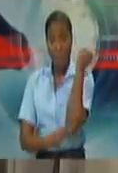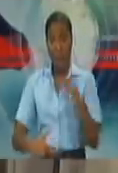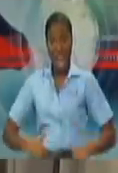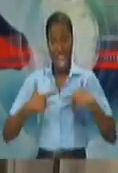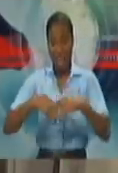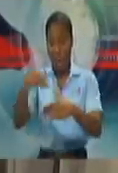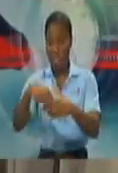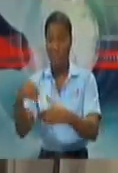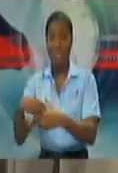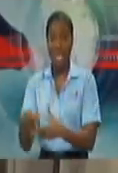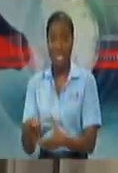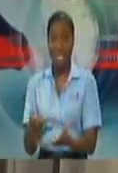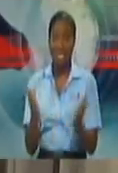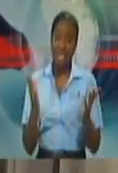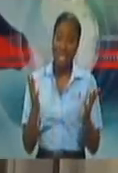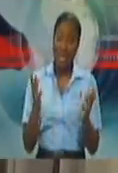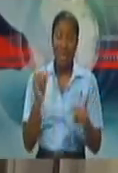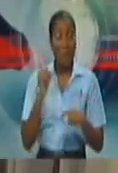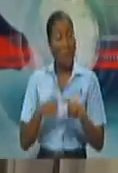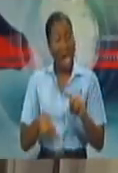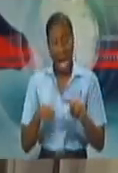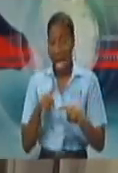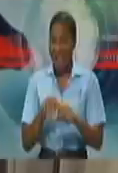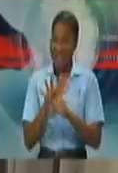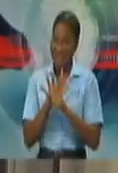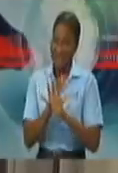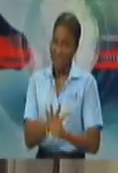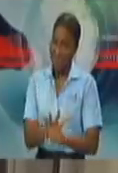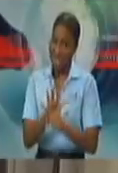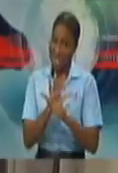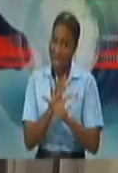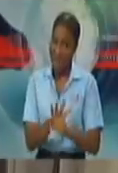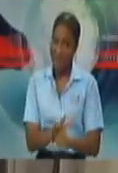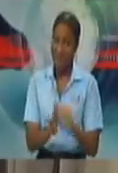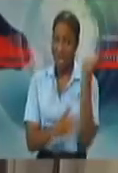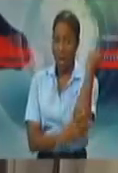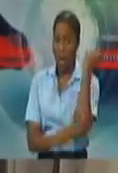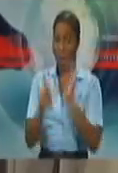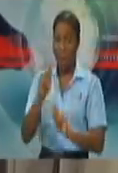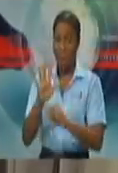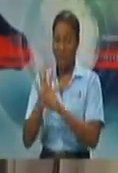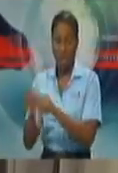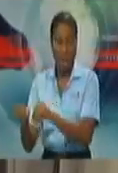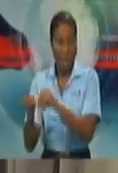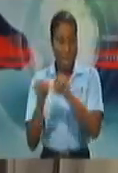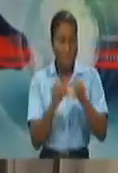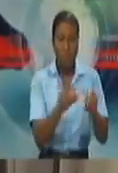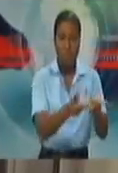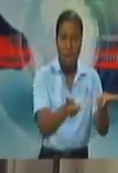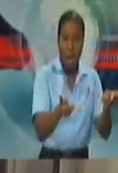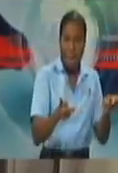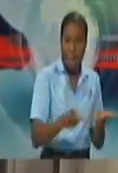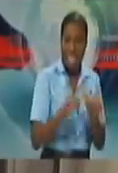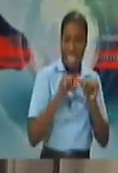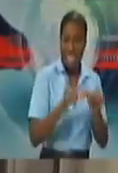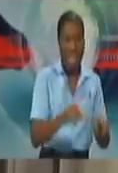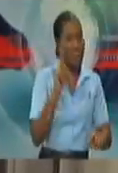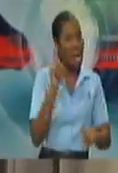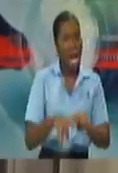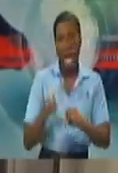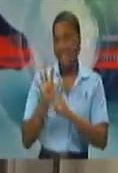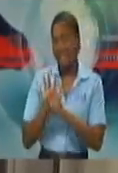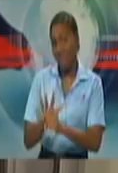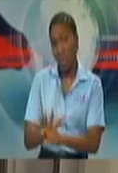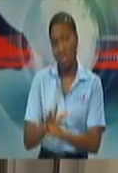a judgment, you cannot force someone to go into a shelter. And the last time, she would have given figures. I